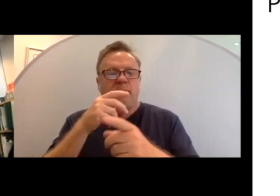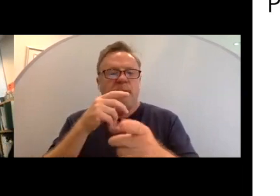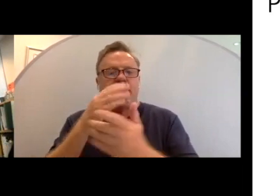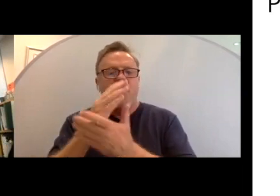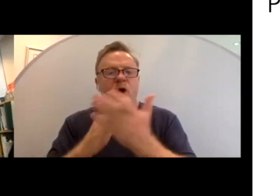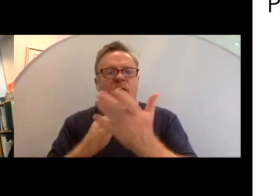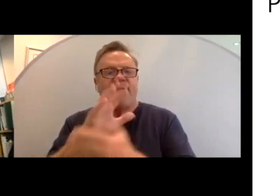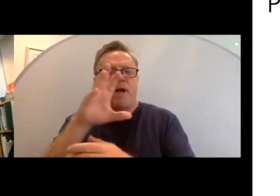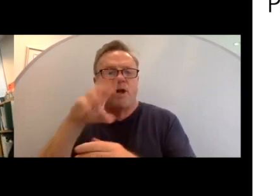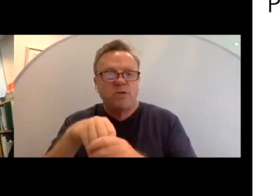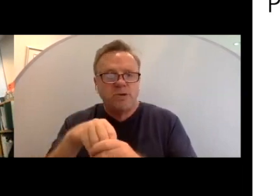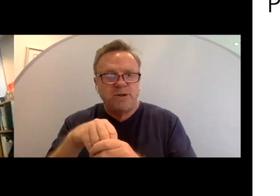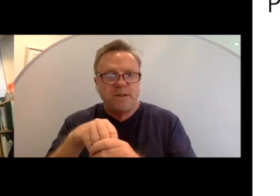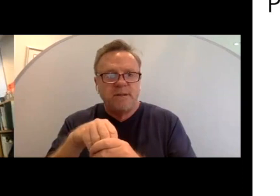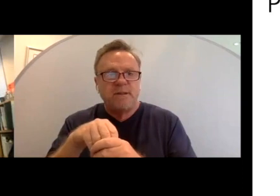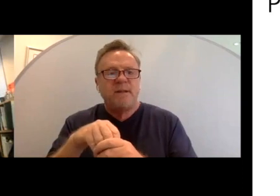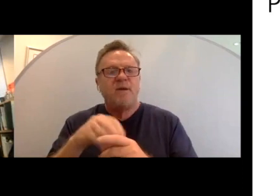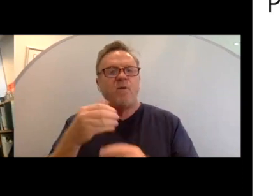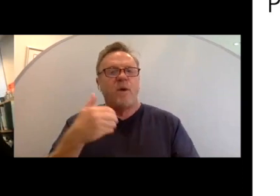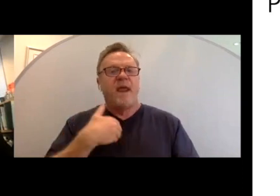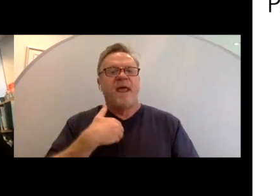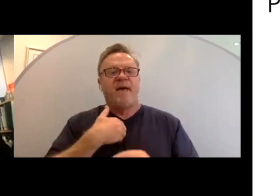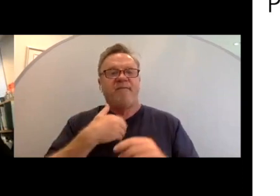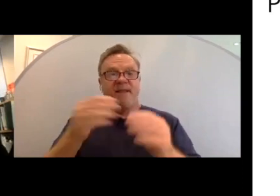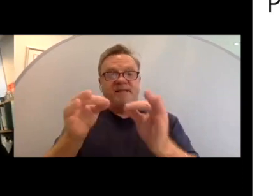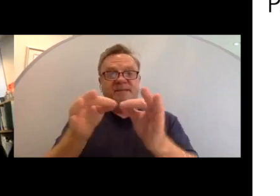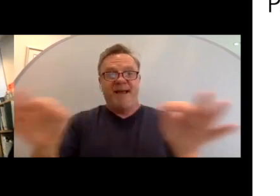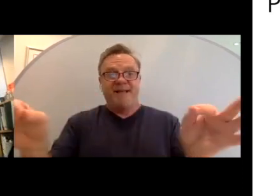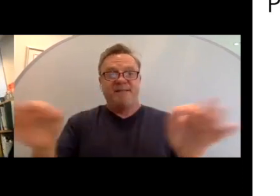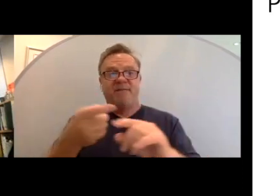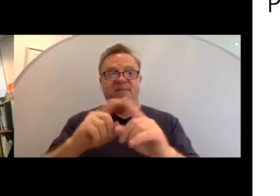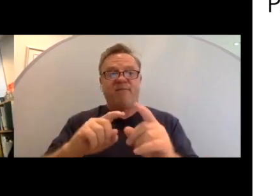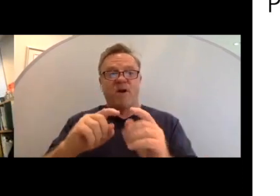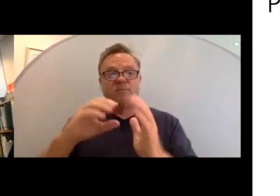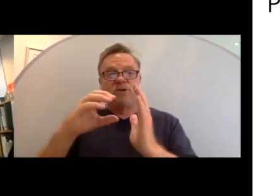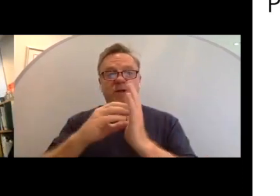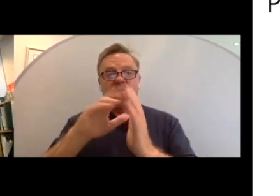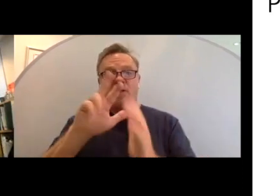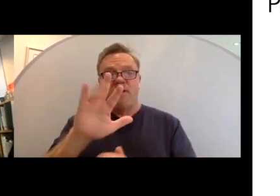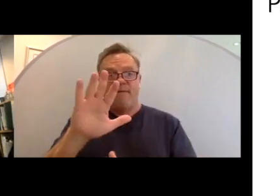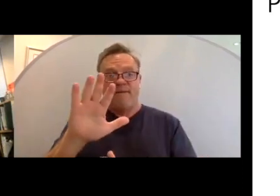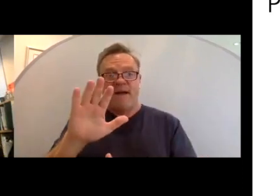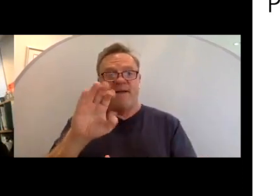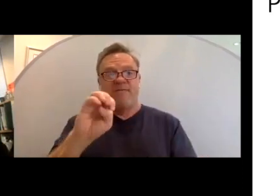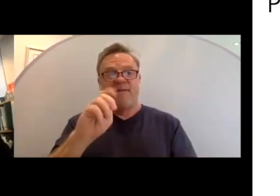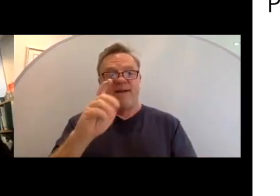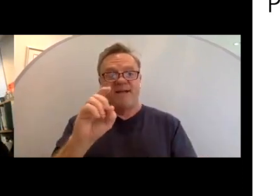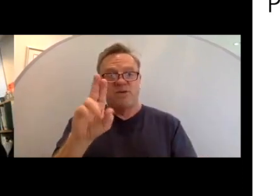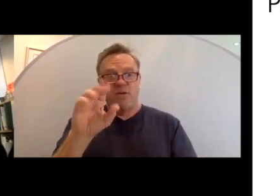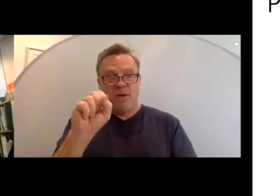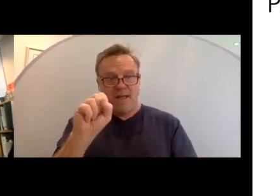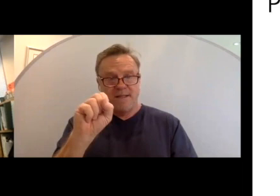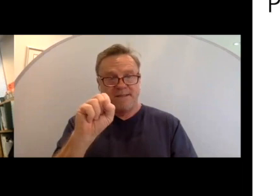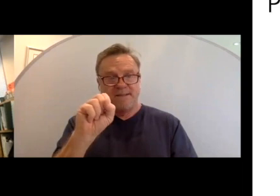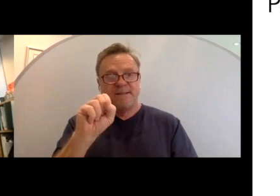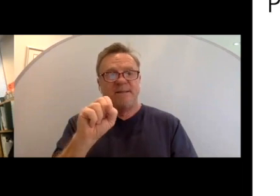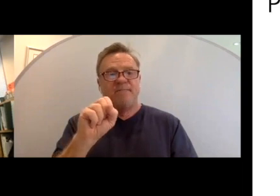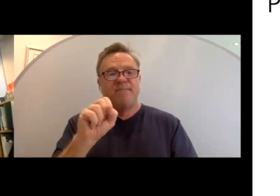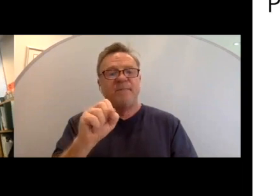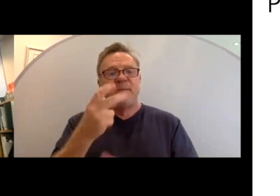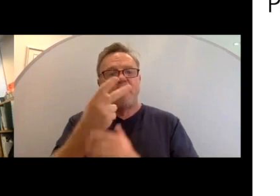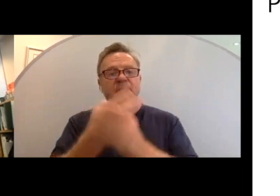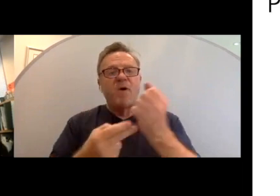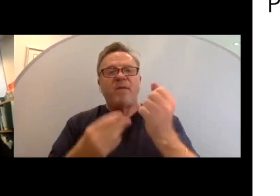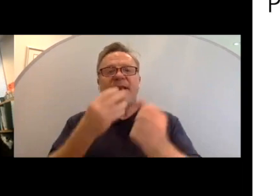that we have this passage from chapter 35 of Exodus. You have it here both in the